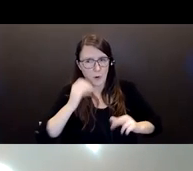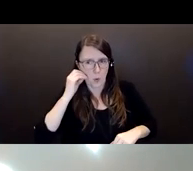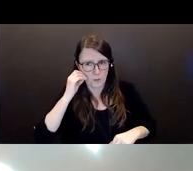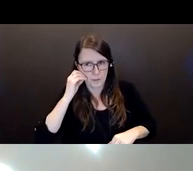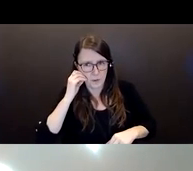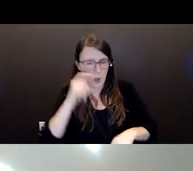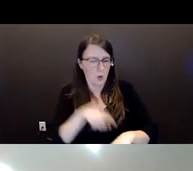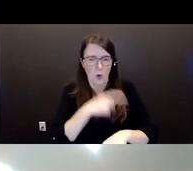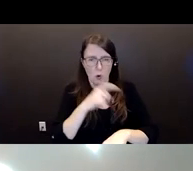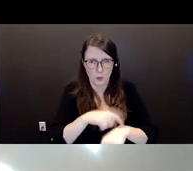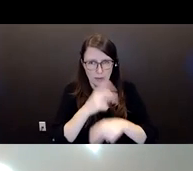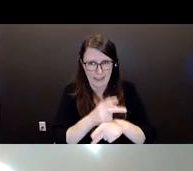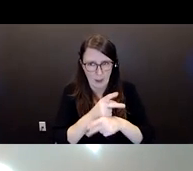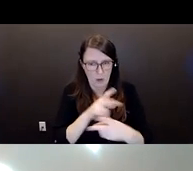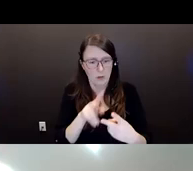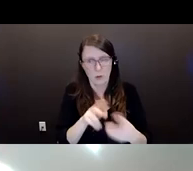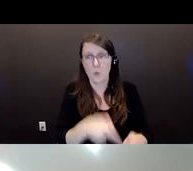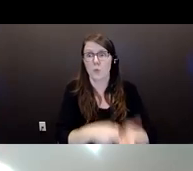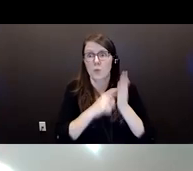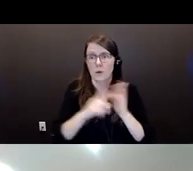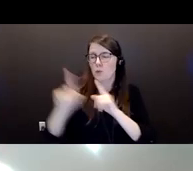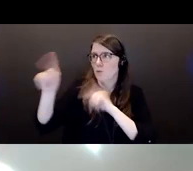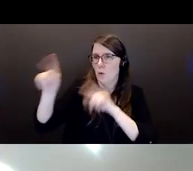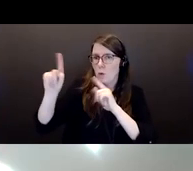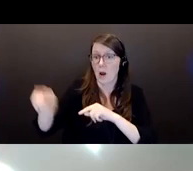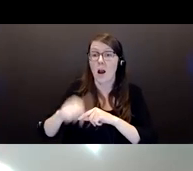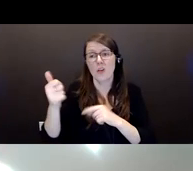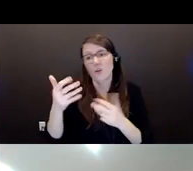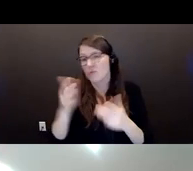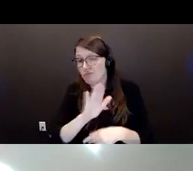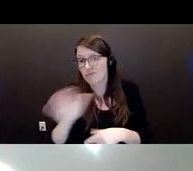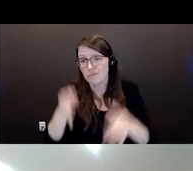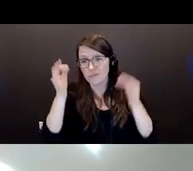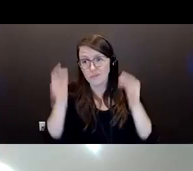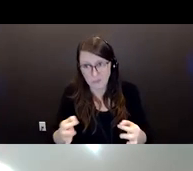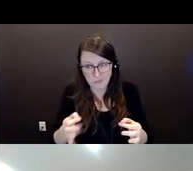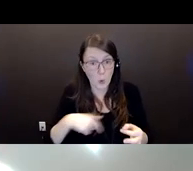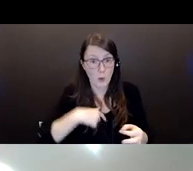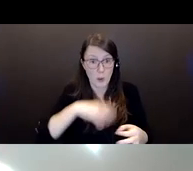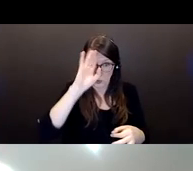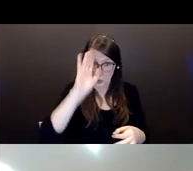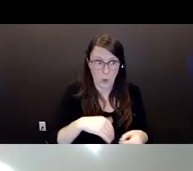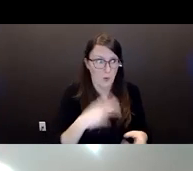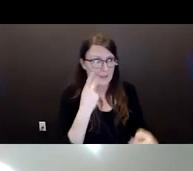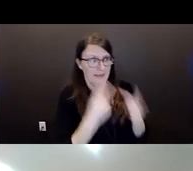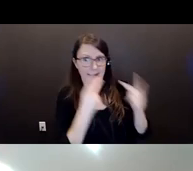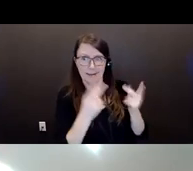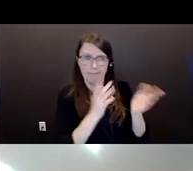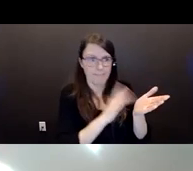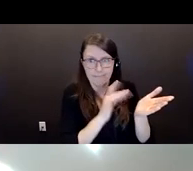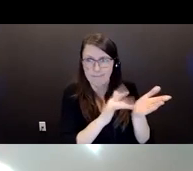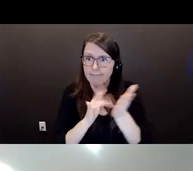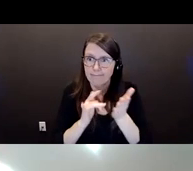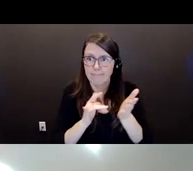are listed. We have we know that these issues are happening within those facilities and we